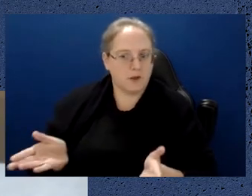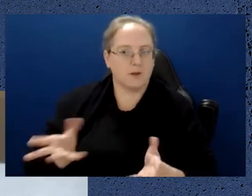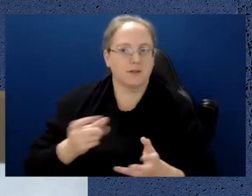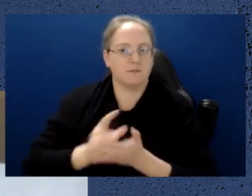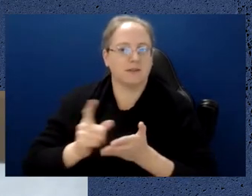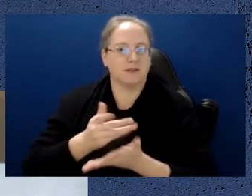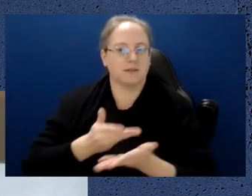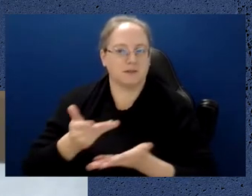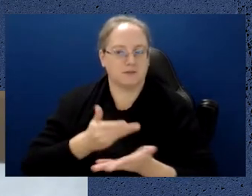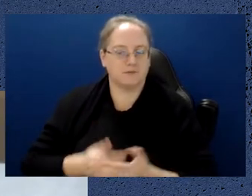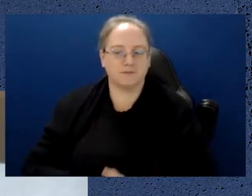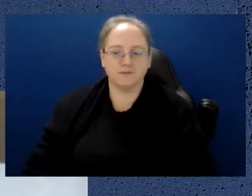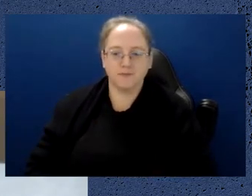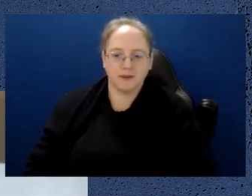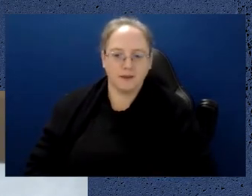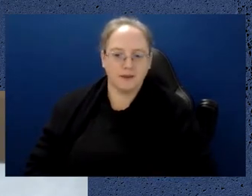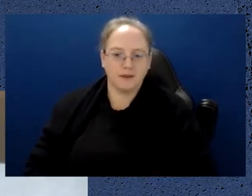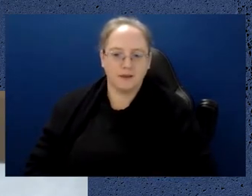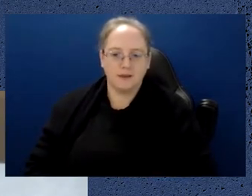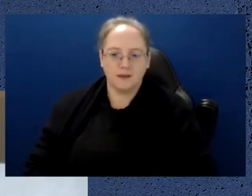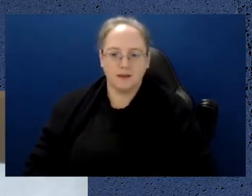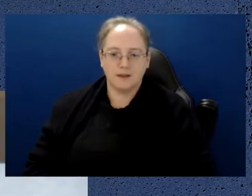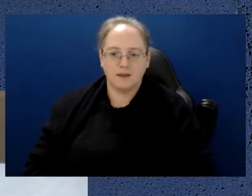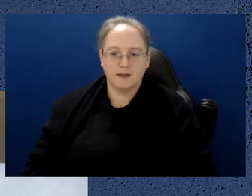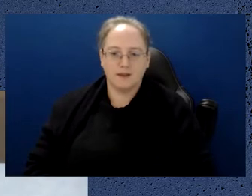that to stimulate some discussion later on.